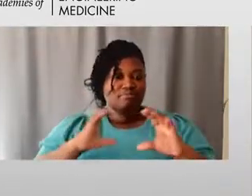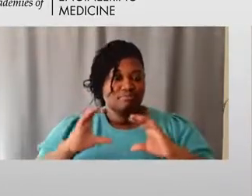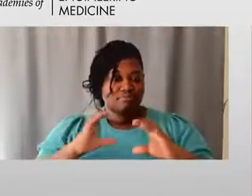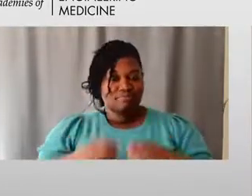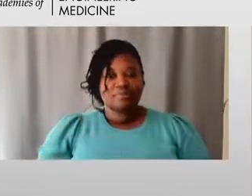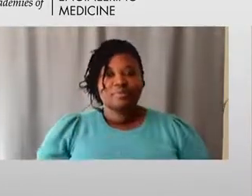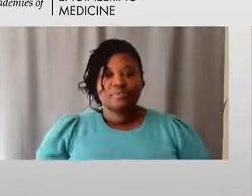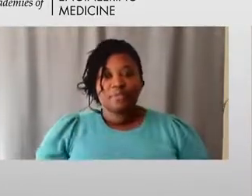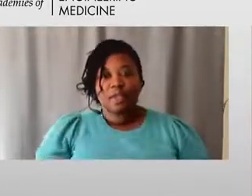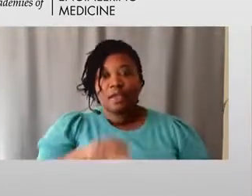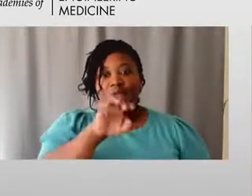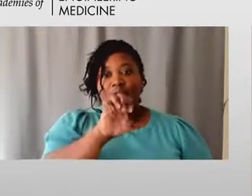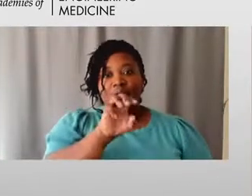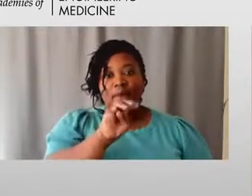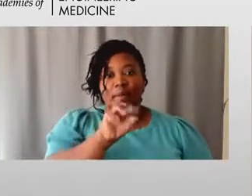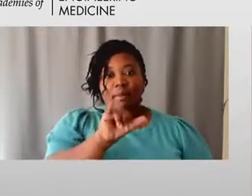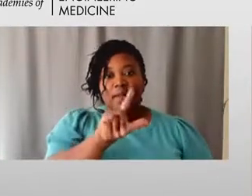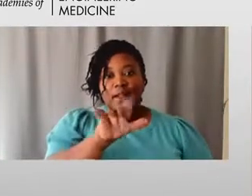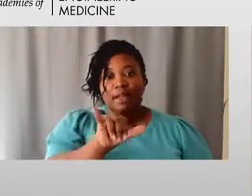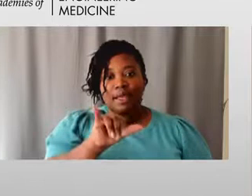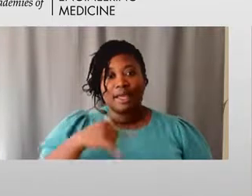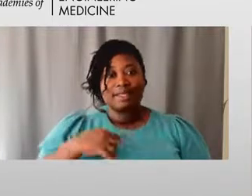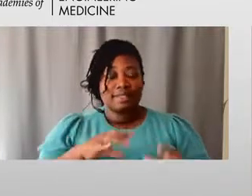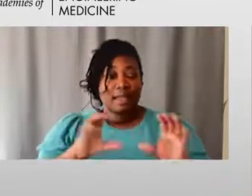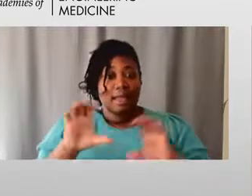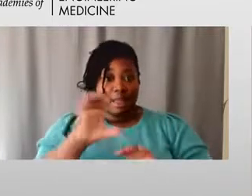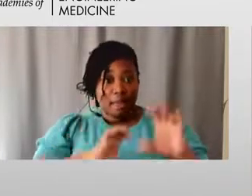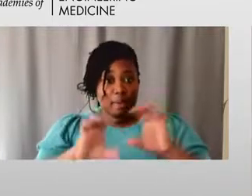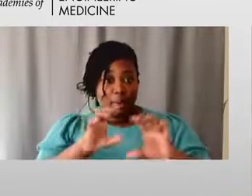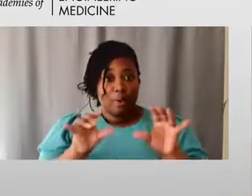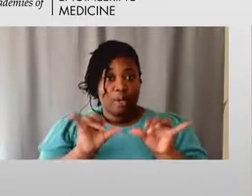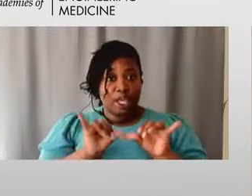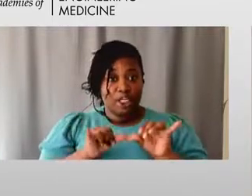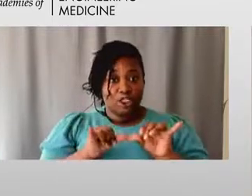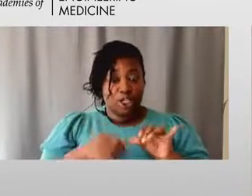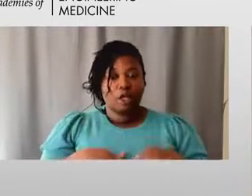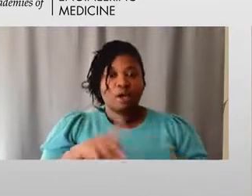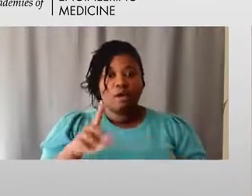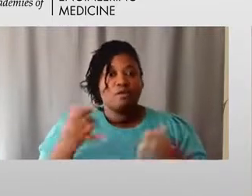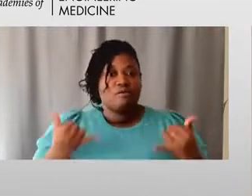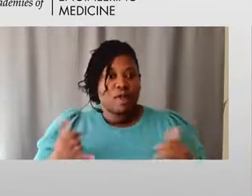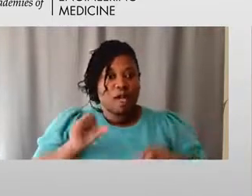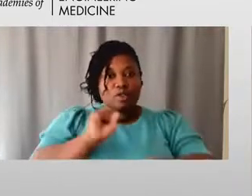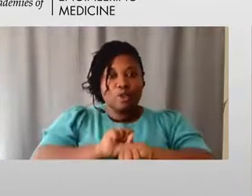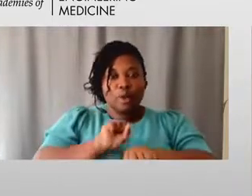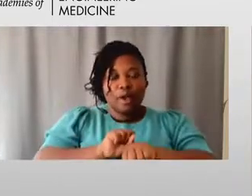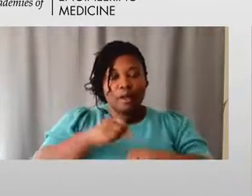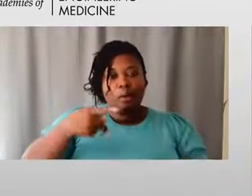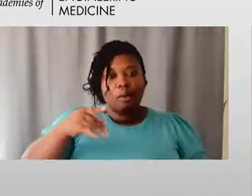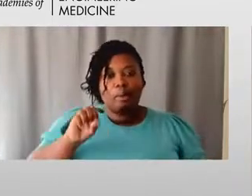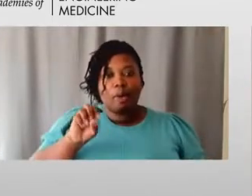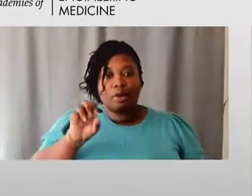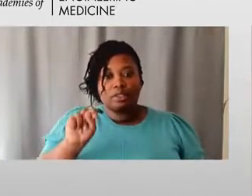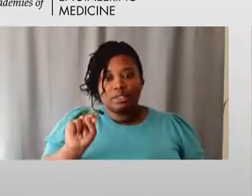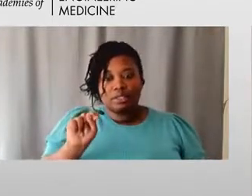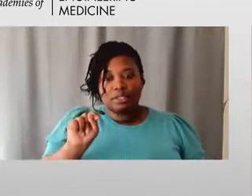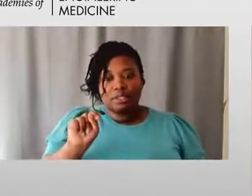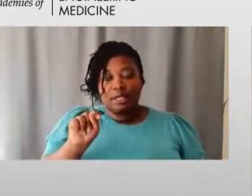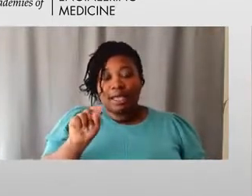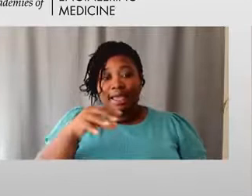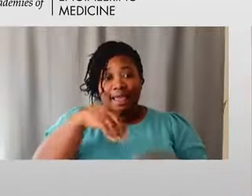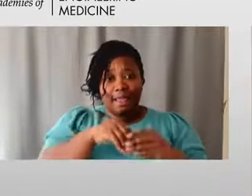Emily is a chemical engineer who is currently working as a postdoc in the lab